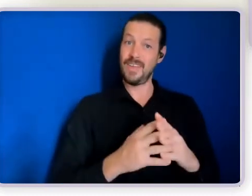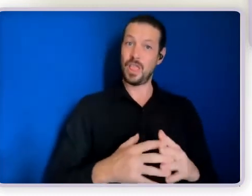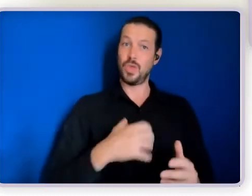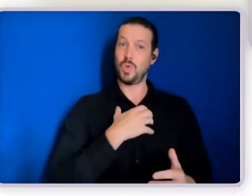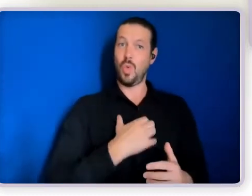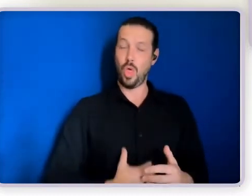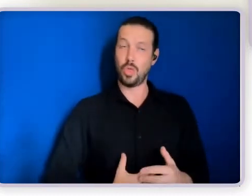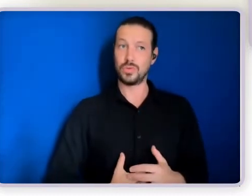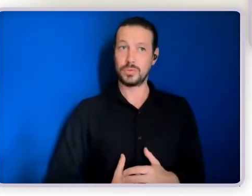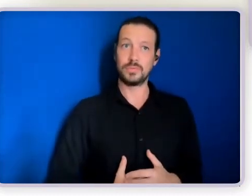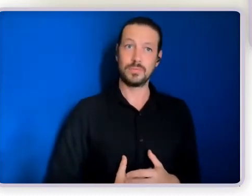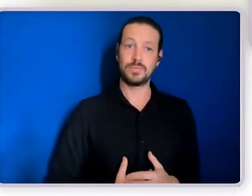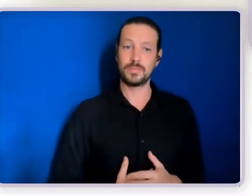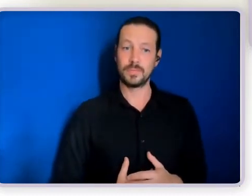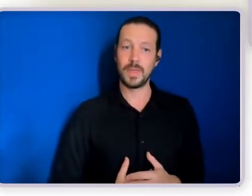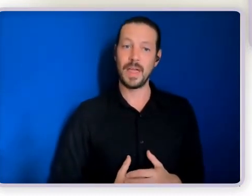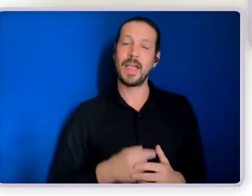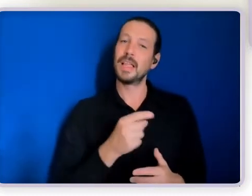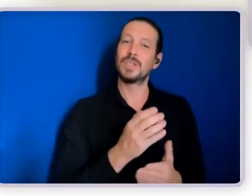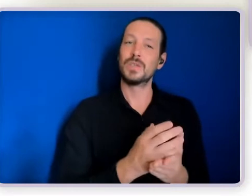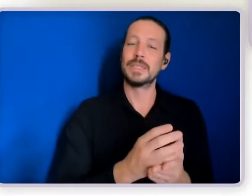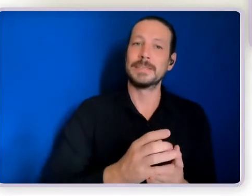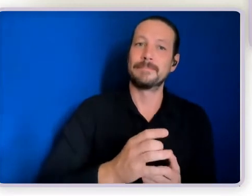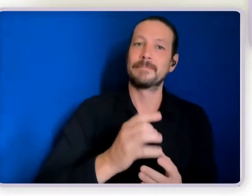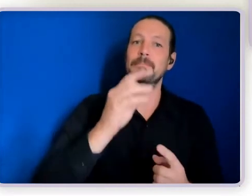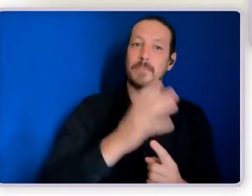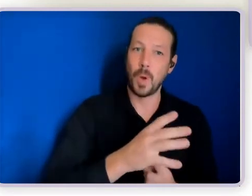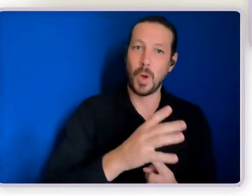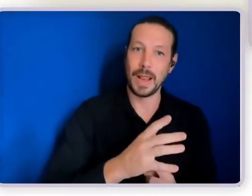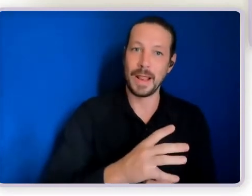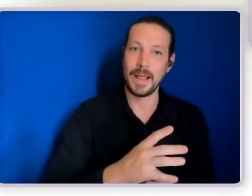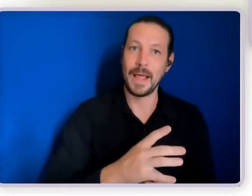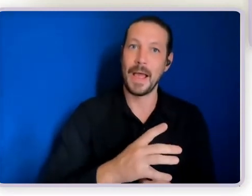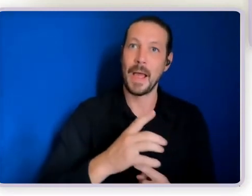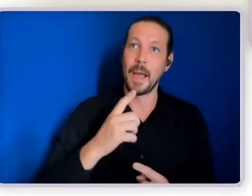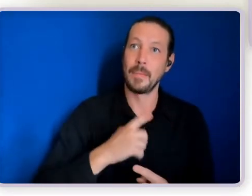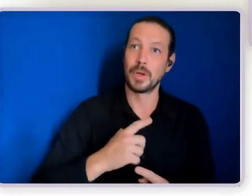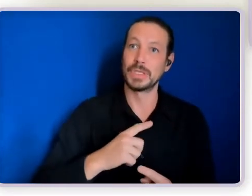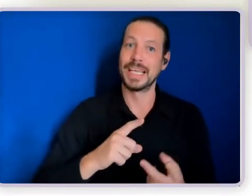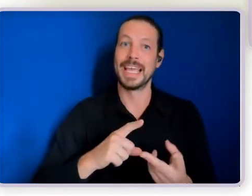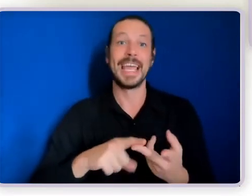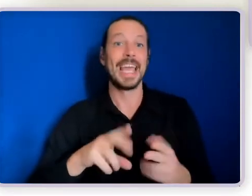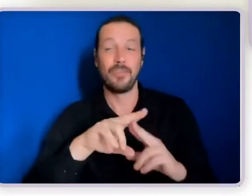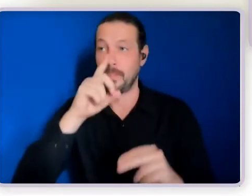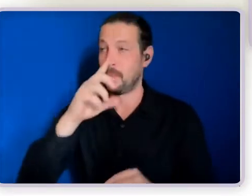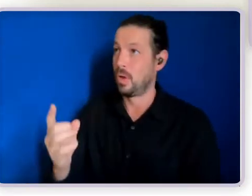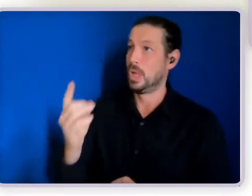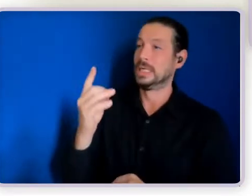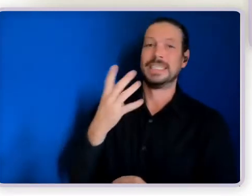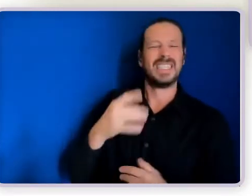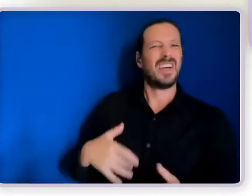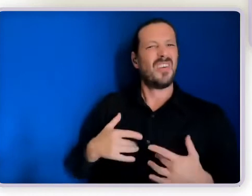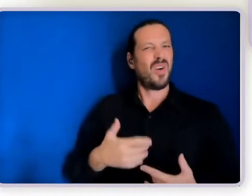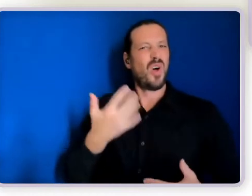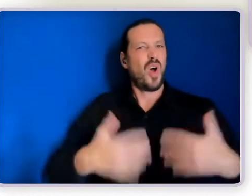wounding or the disempowerment that does occur for people with disabilities in community. So we help